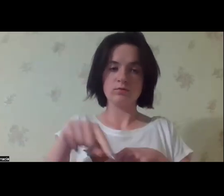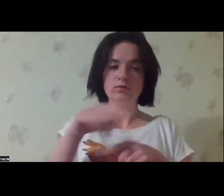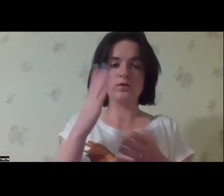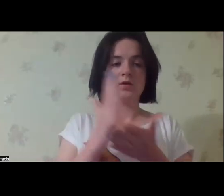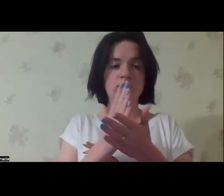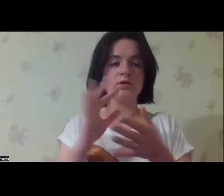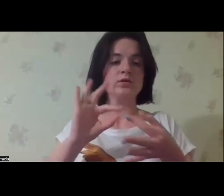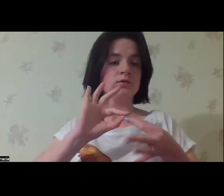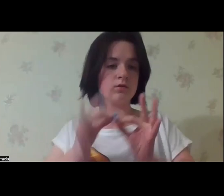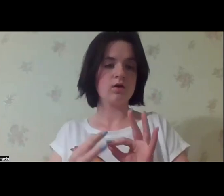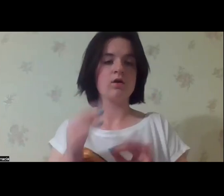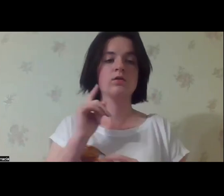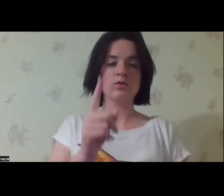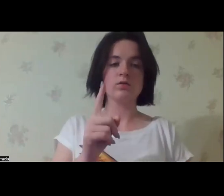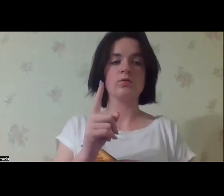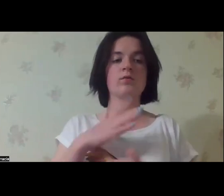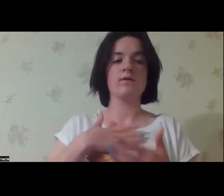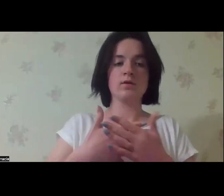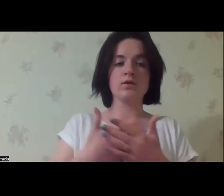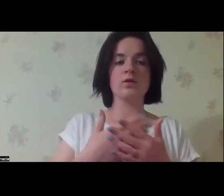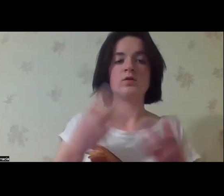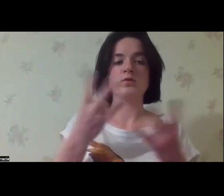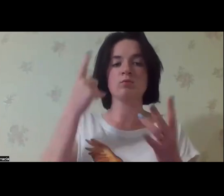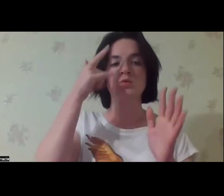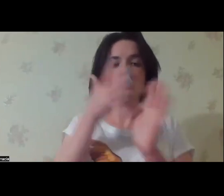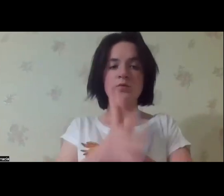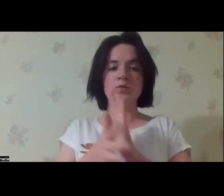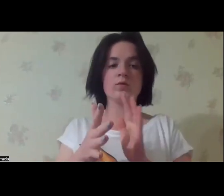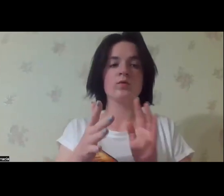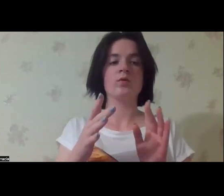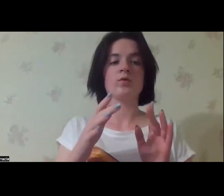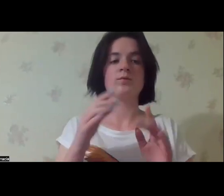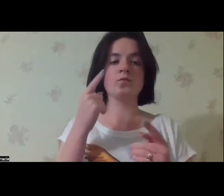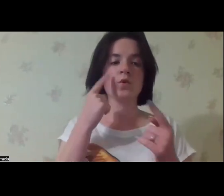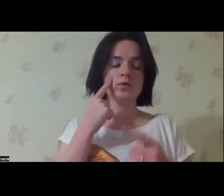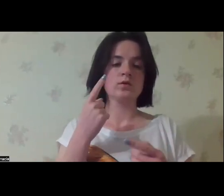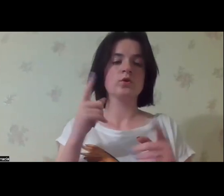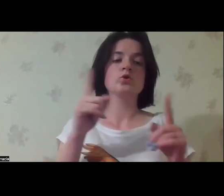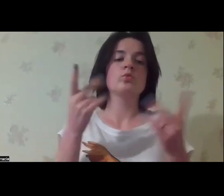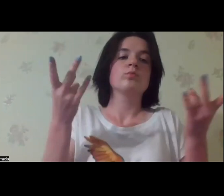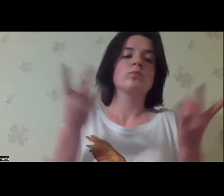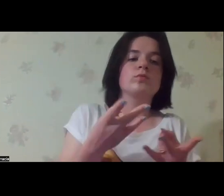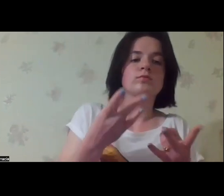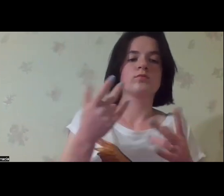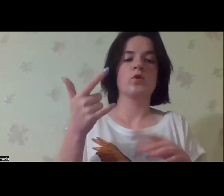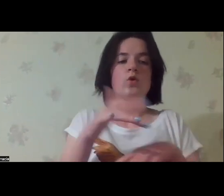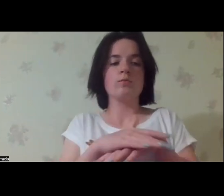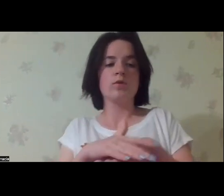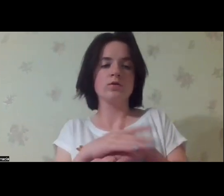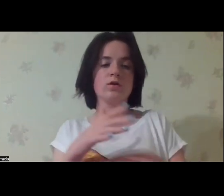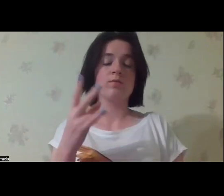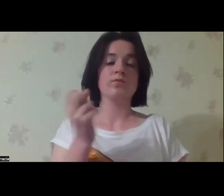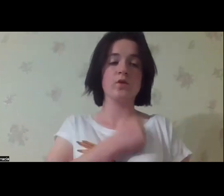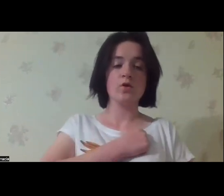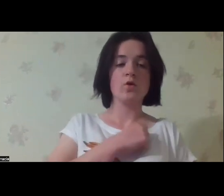social services system on the grounds is a difficult challenge, but in order to build it, we need to do the